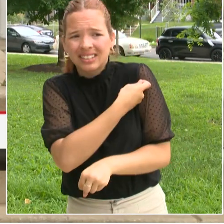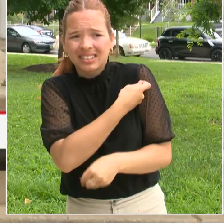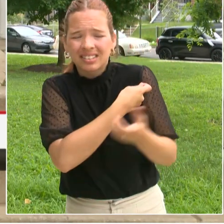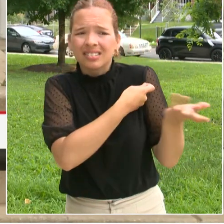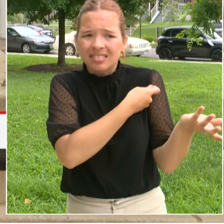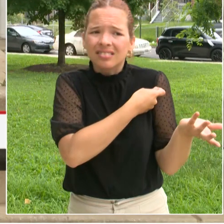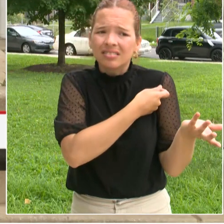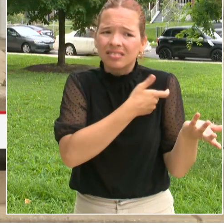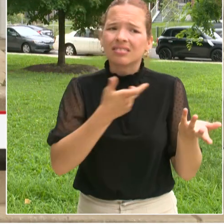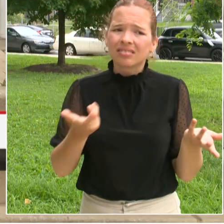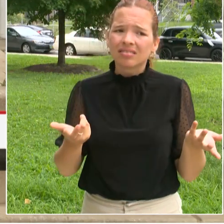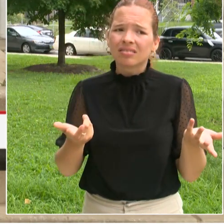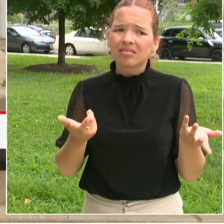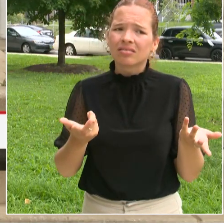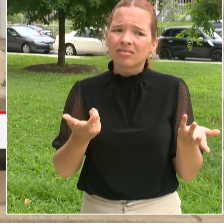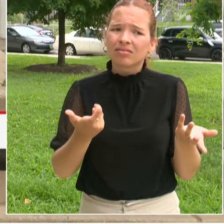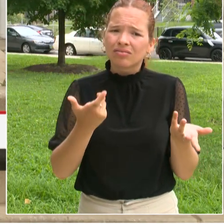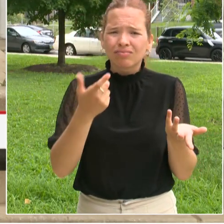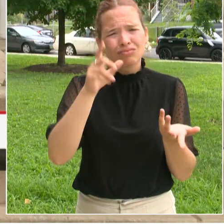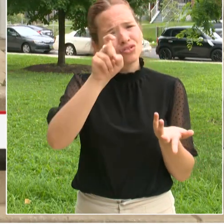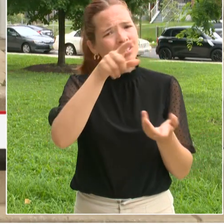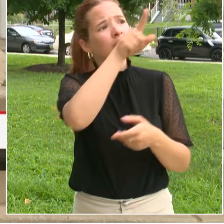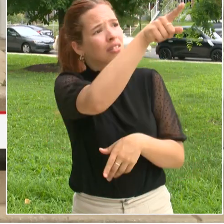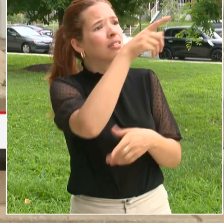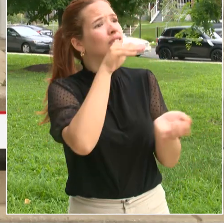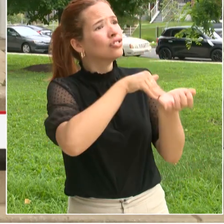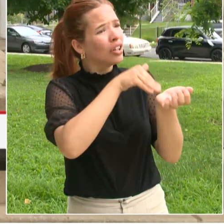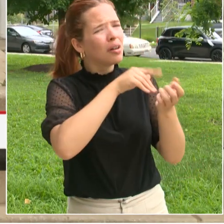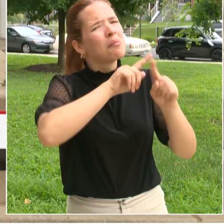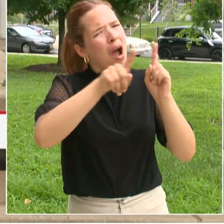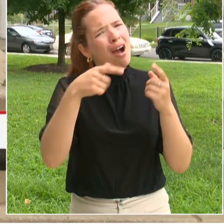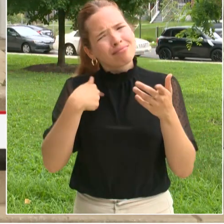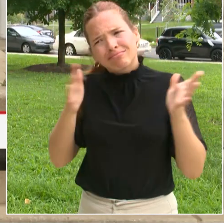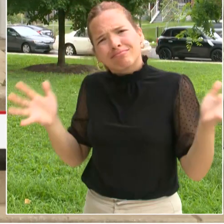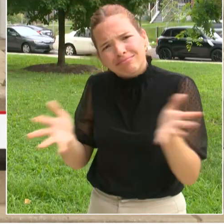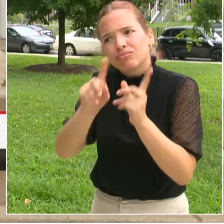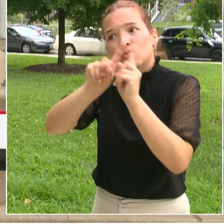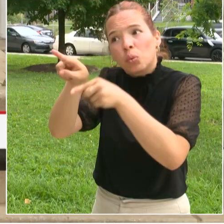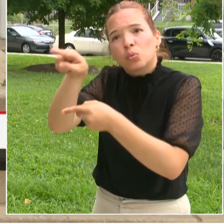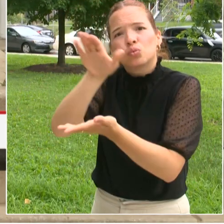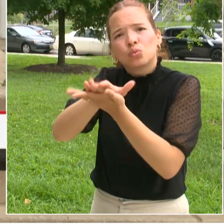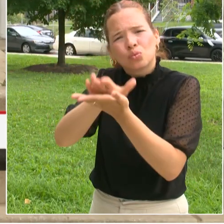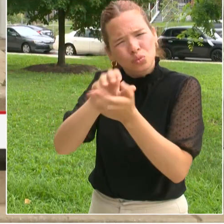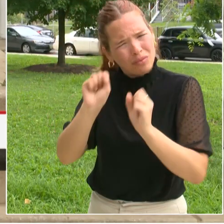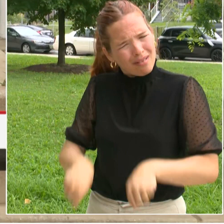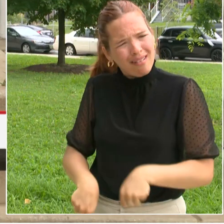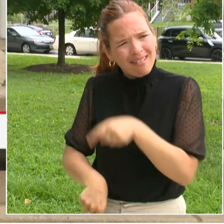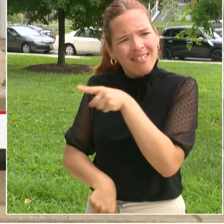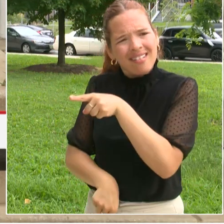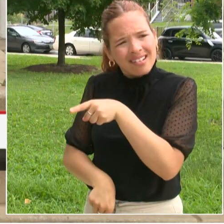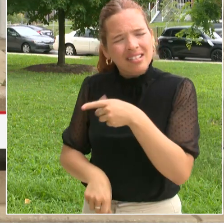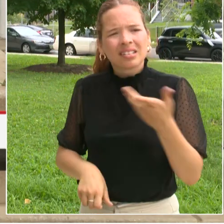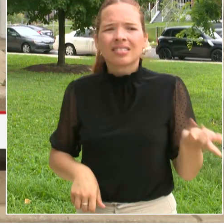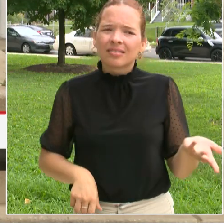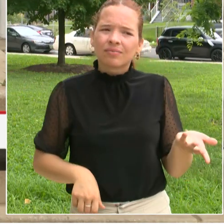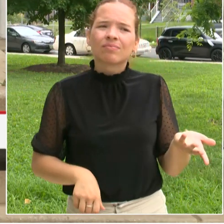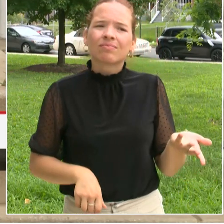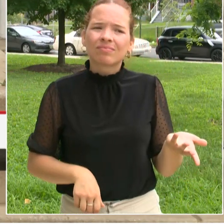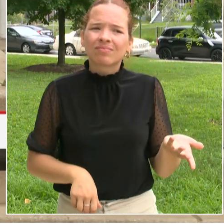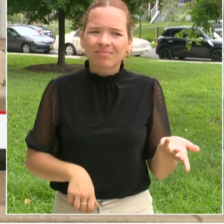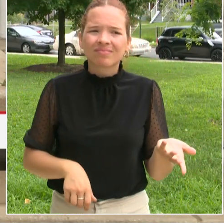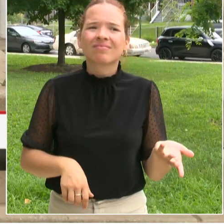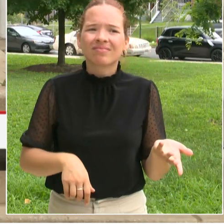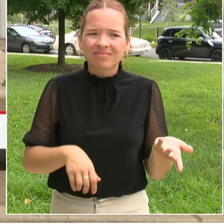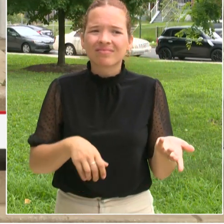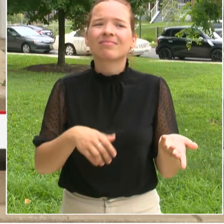who care about them. We also know that if an outbreak of one of these serious or potentially deadly diseases were to occur, it could have a harmful impact on